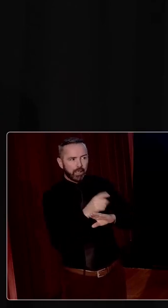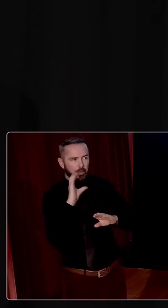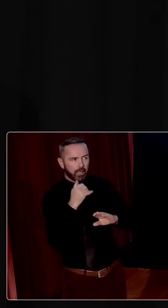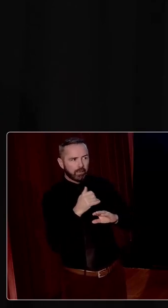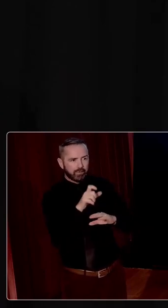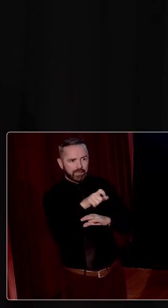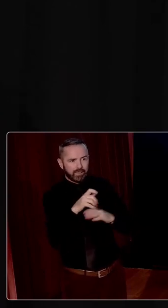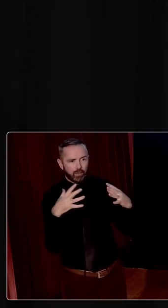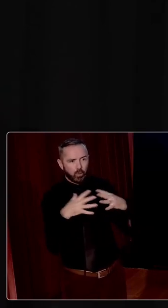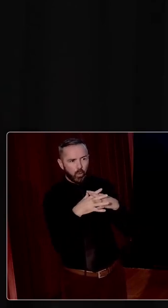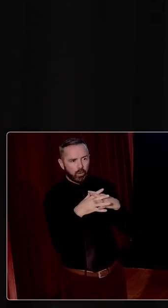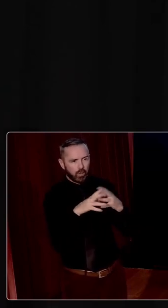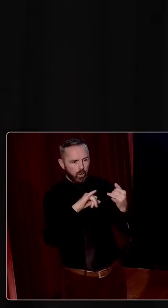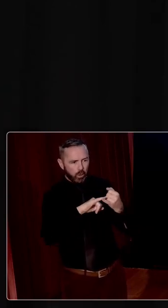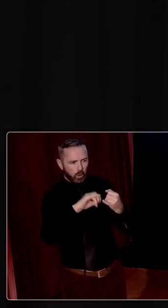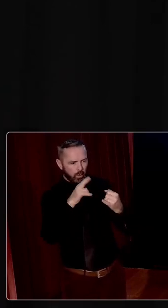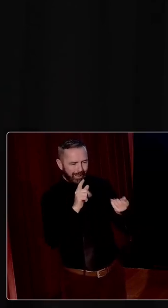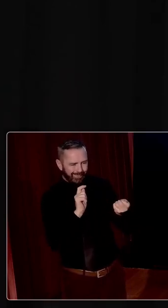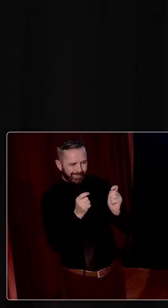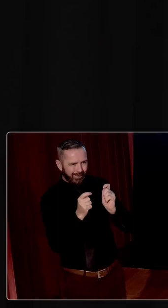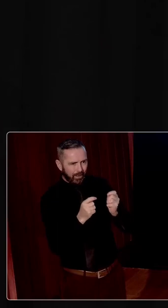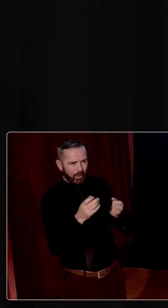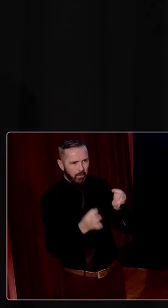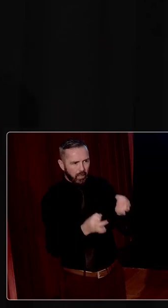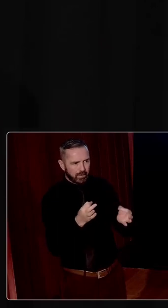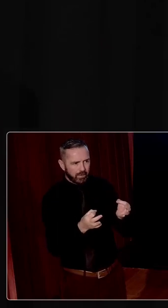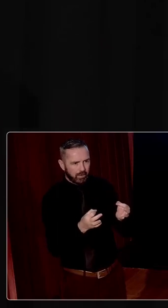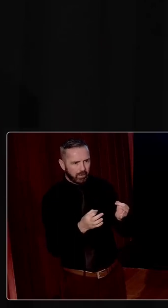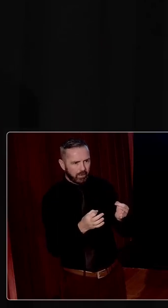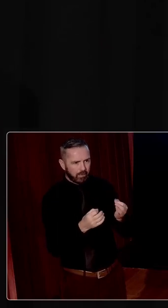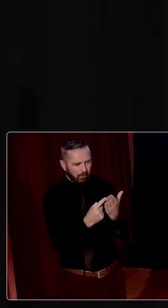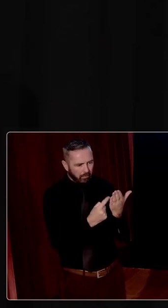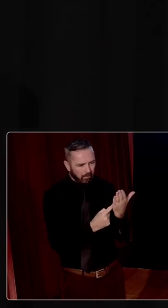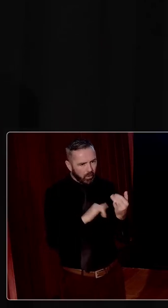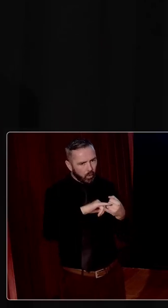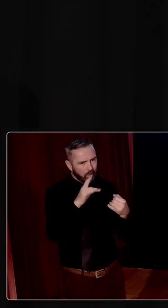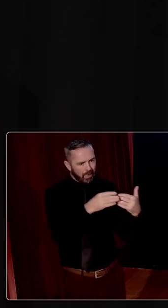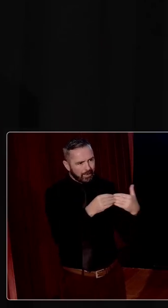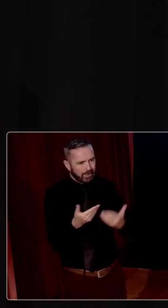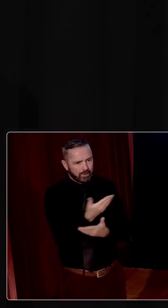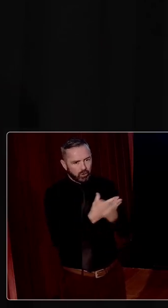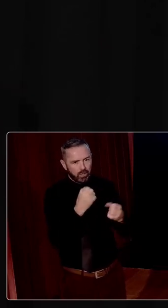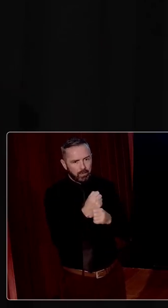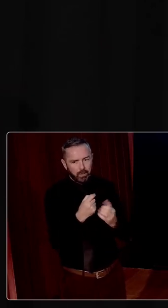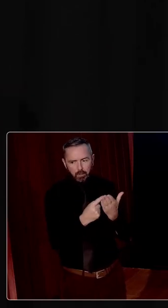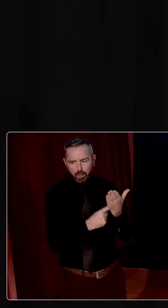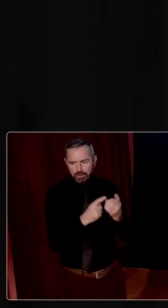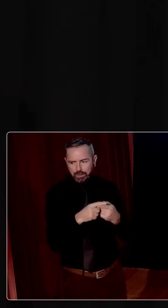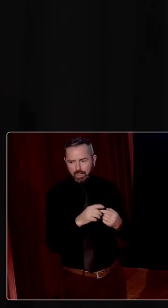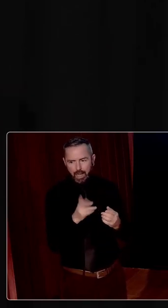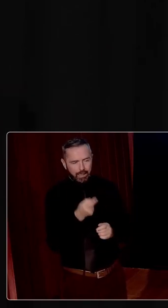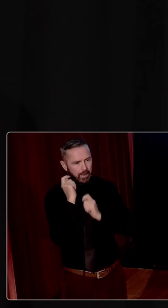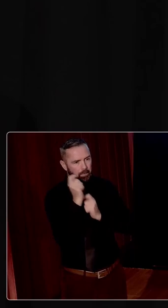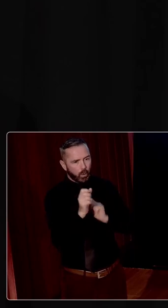civil war. And who is in a position to fashion policy and to lead discussions about policy and to impose